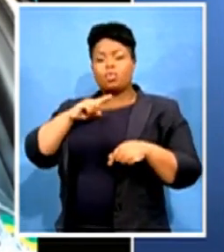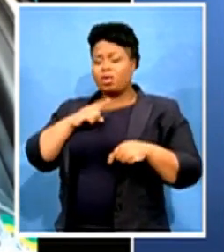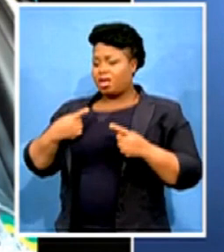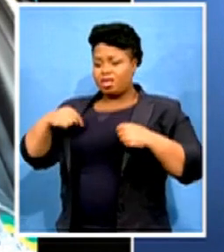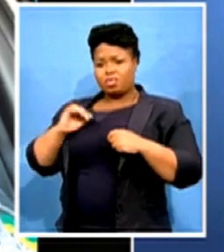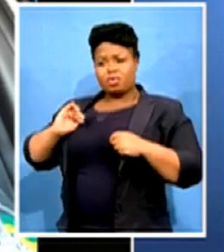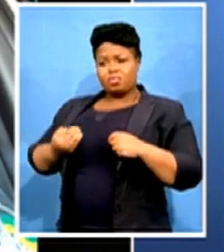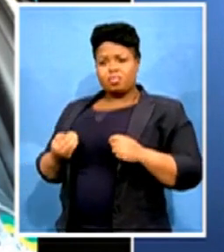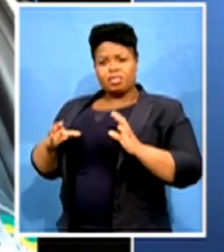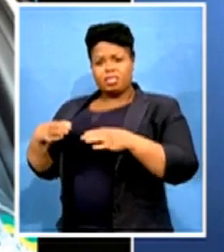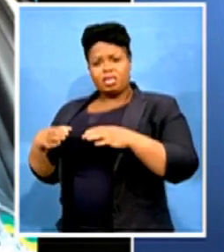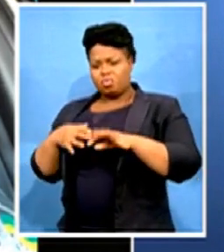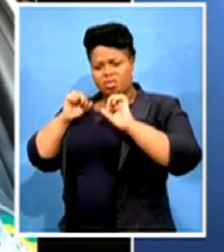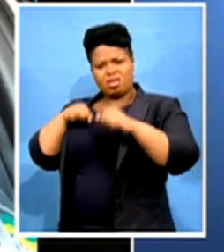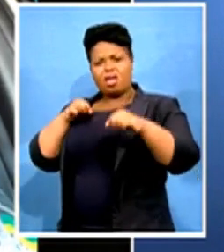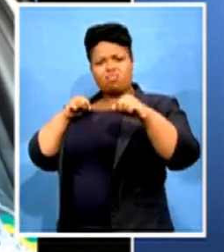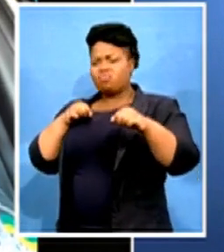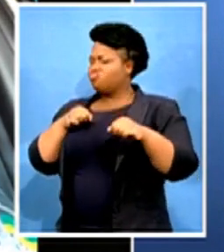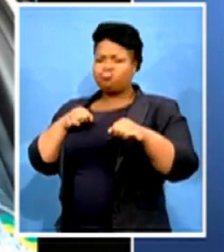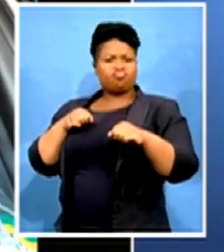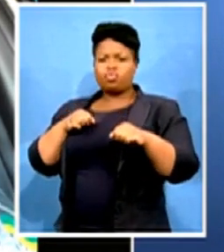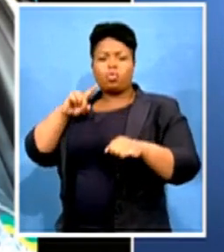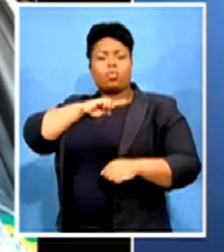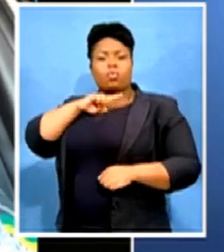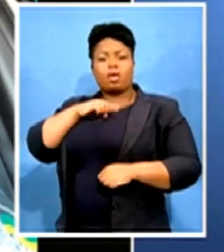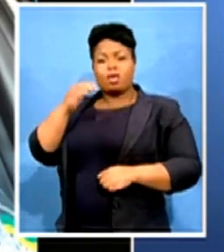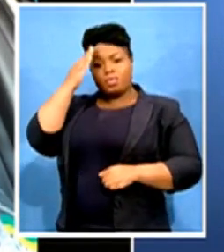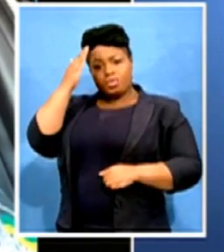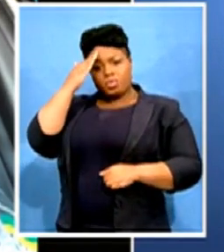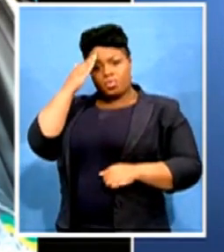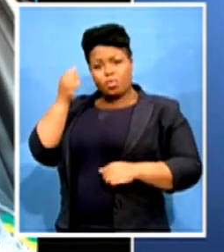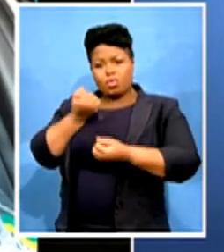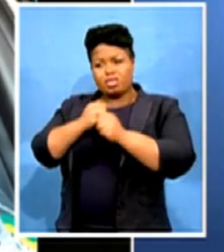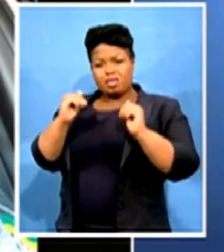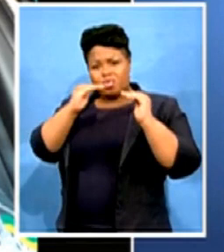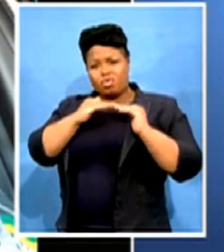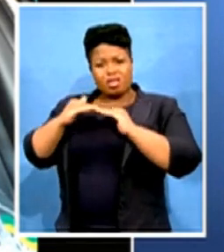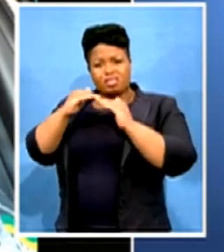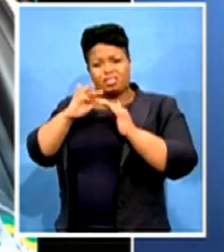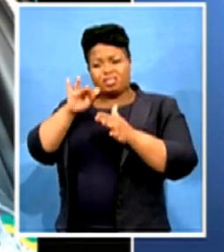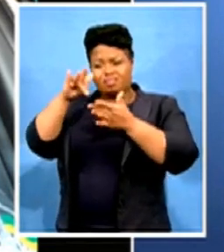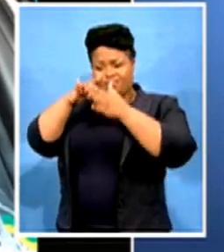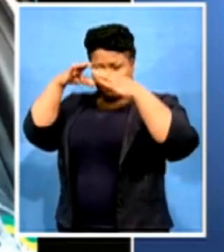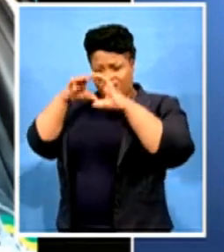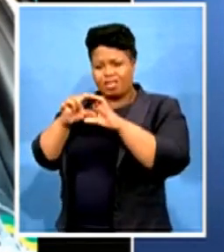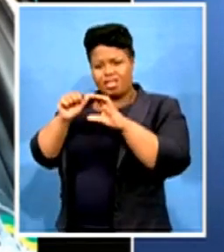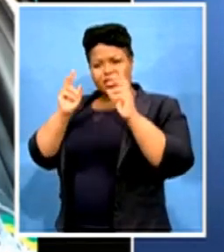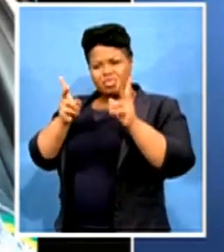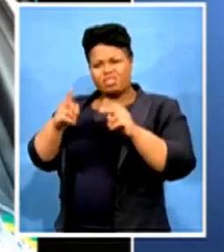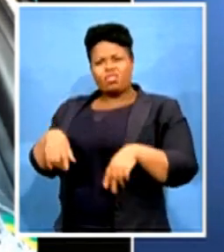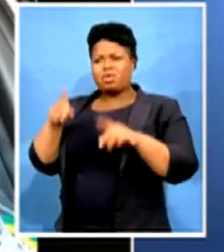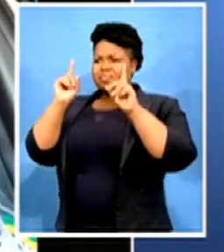know of the democratic centralism nature and the principle of the ANC, but will not agree that it got abused.